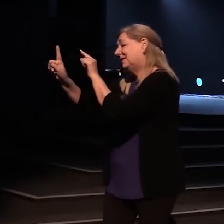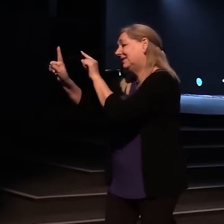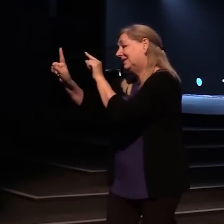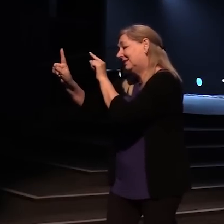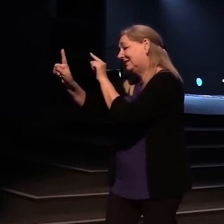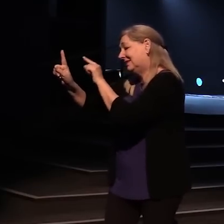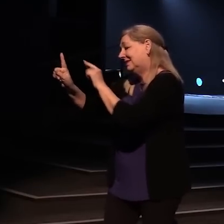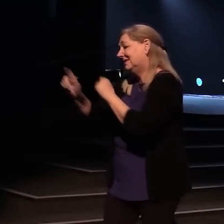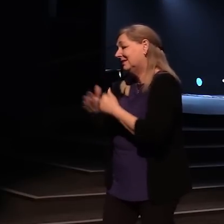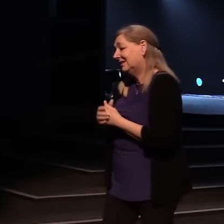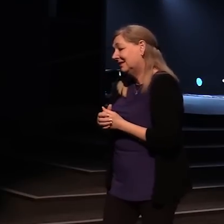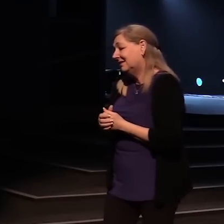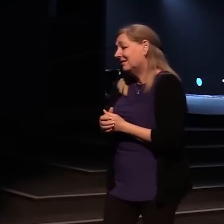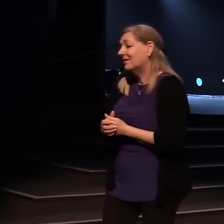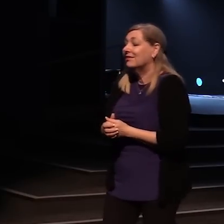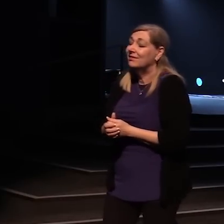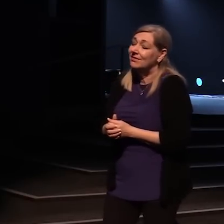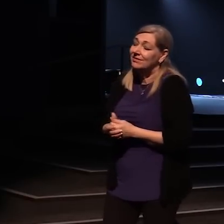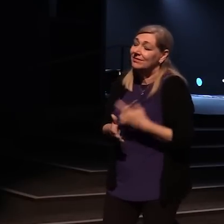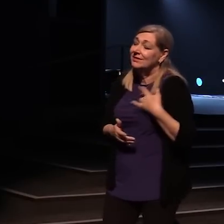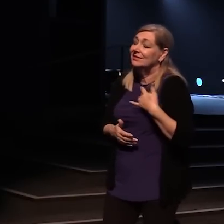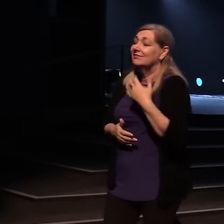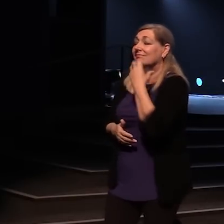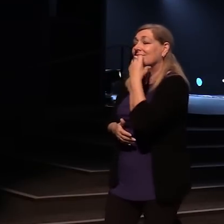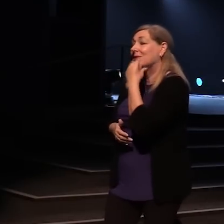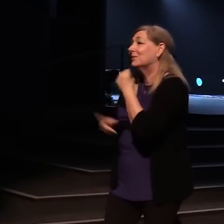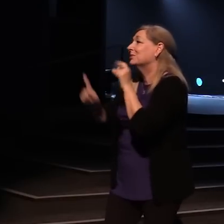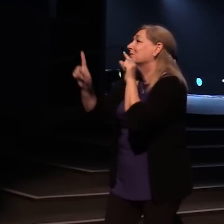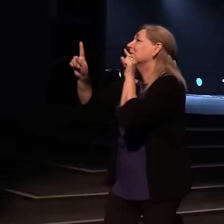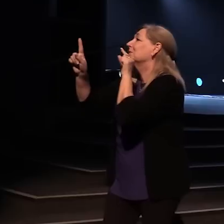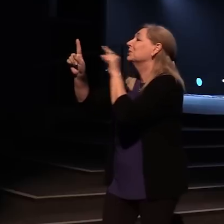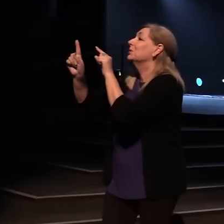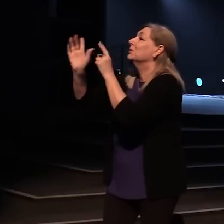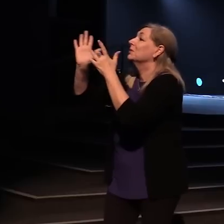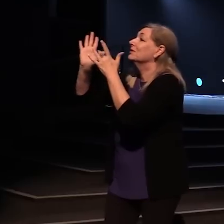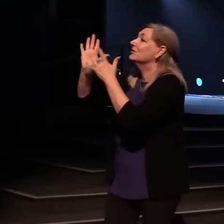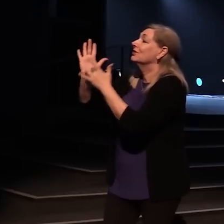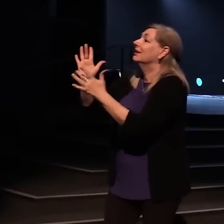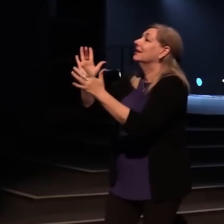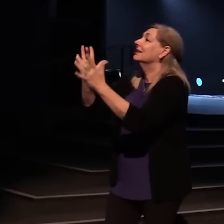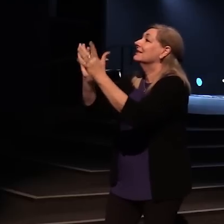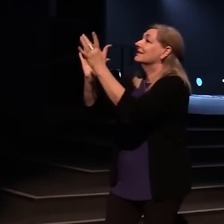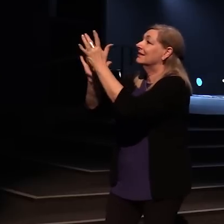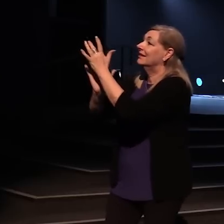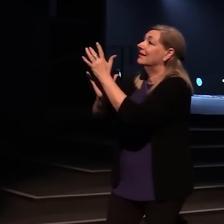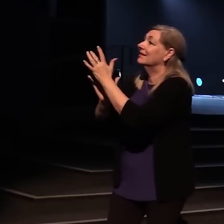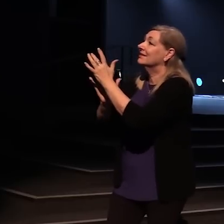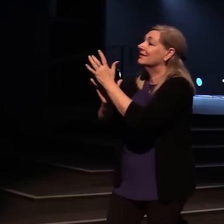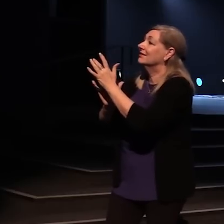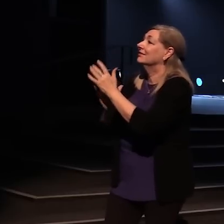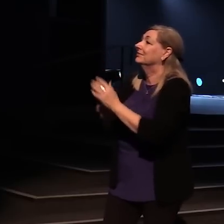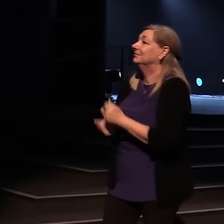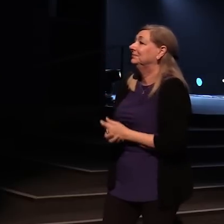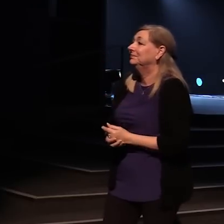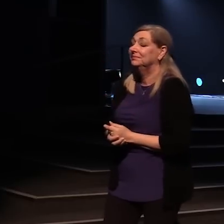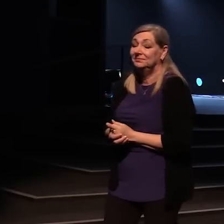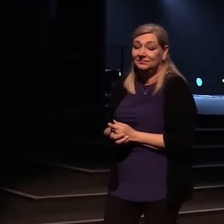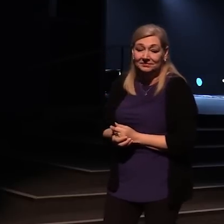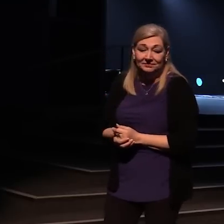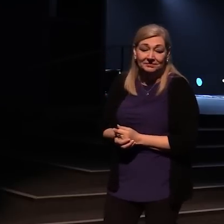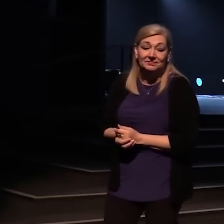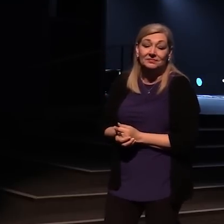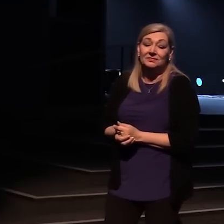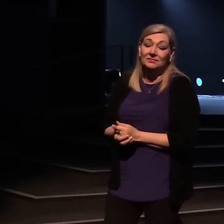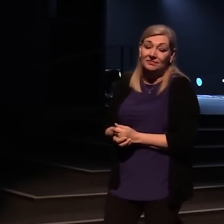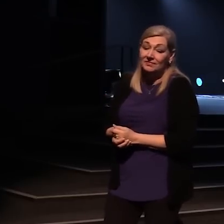feet My heart adores you, Jesus